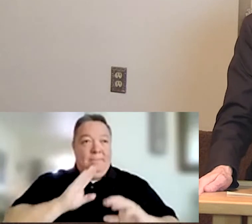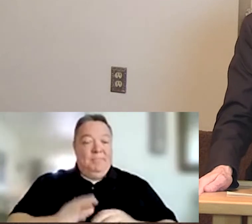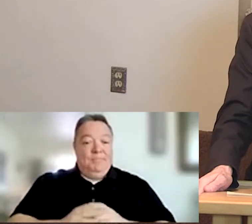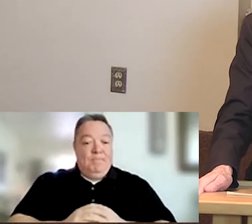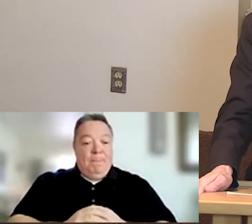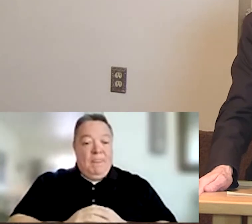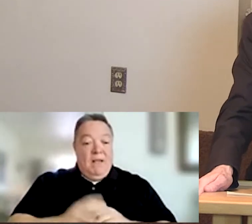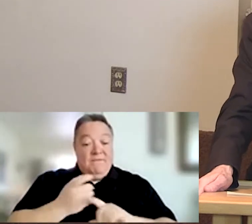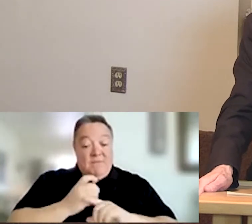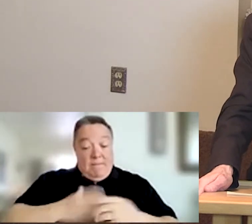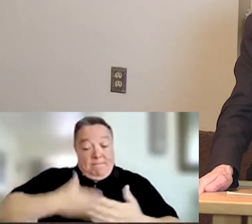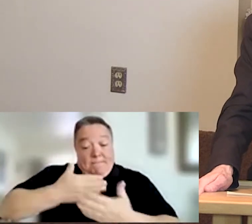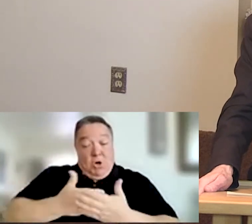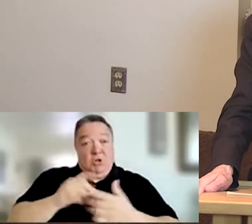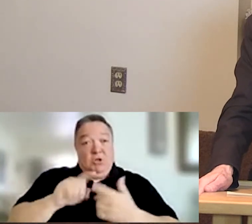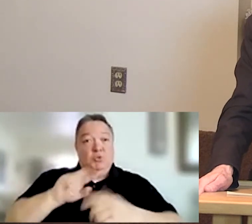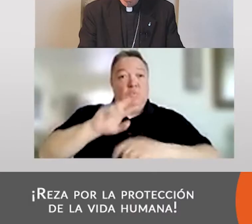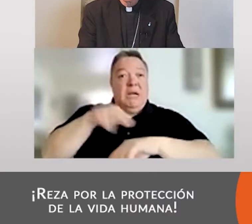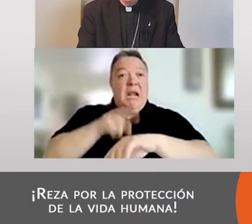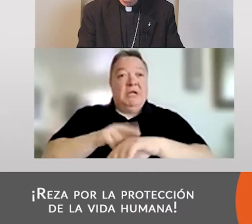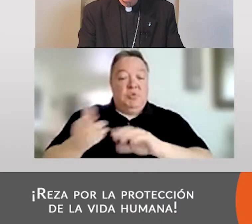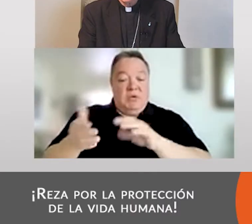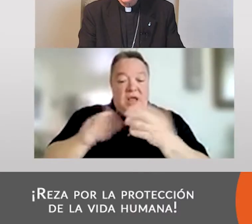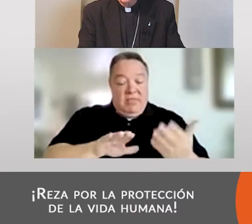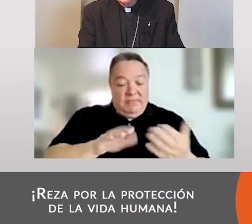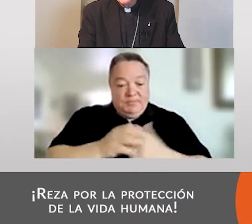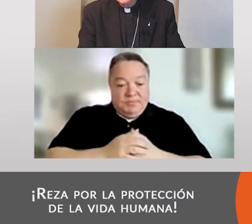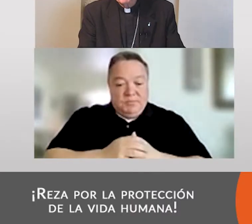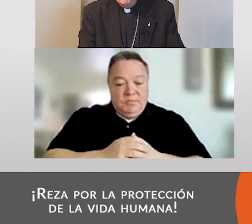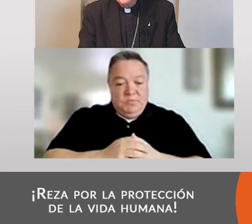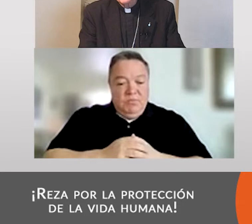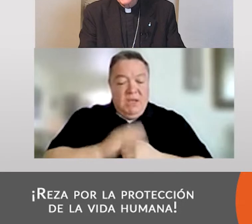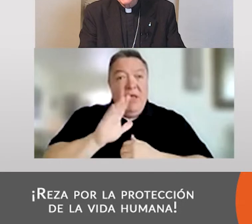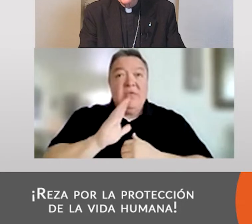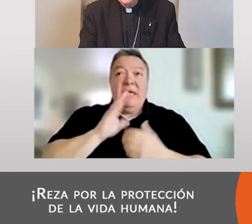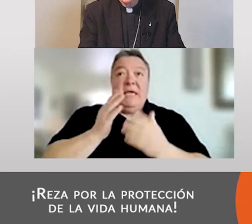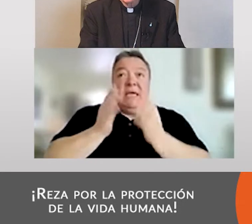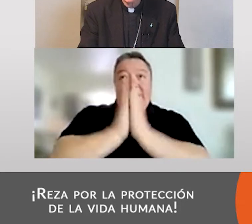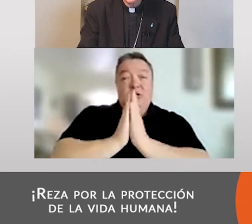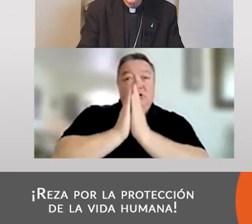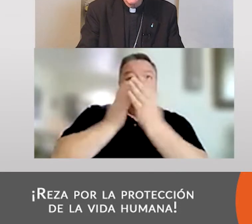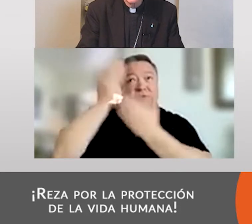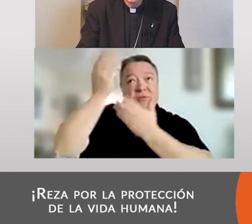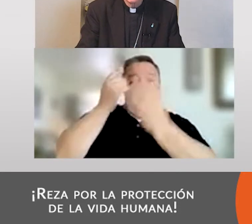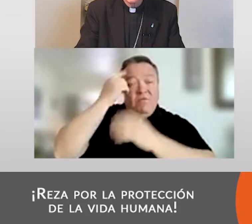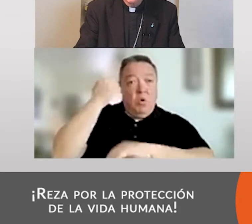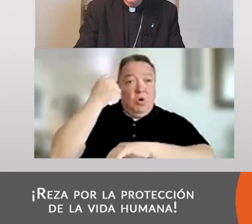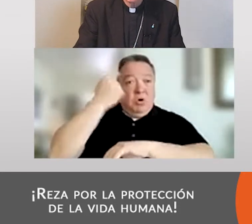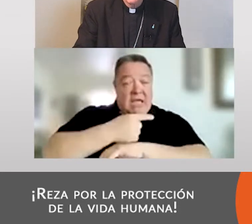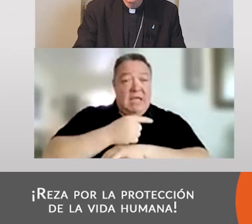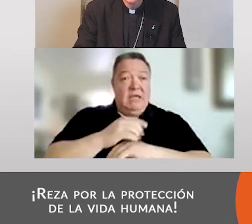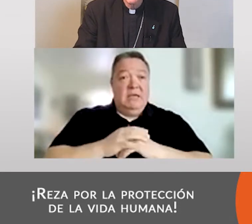conception to natural death. The intercession for this day, the intercession, is